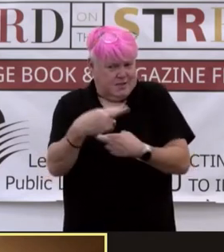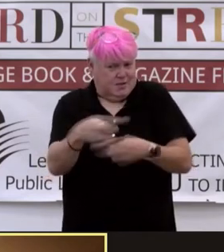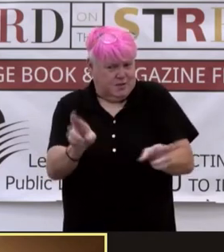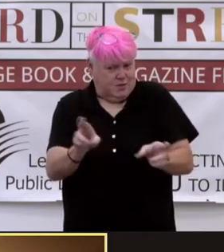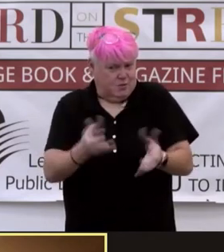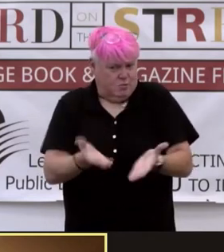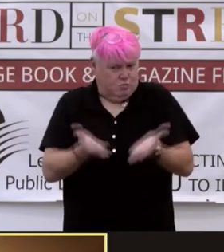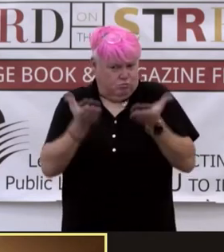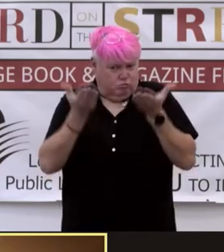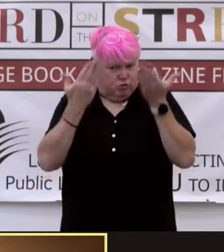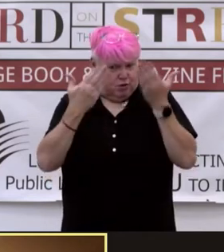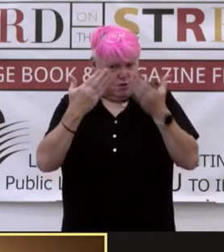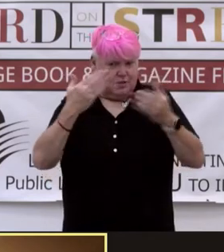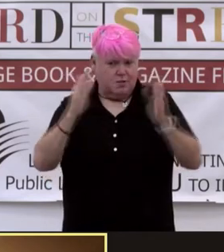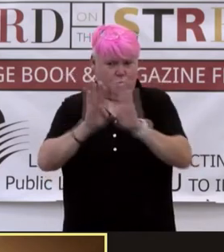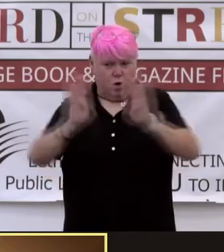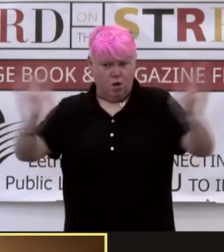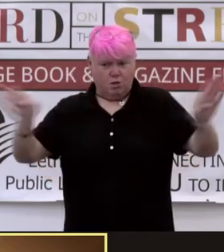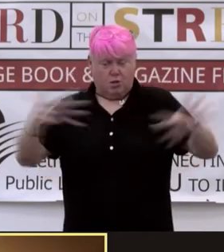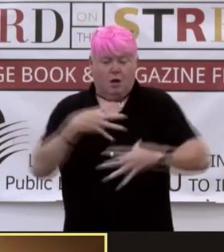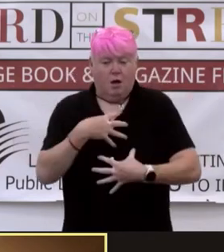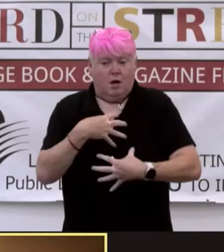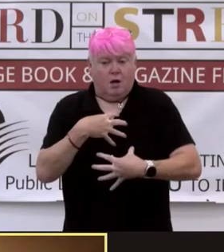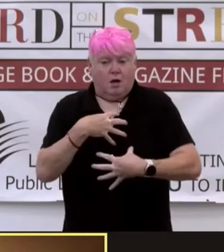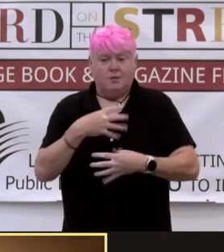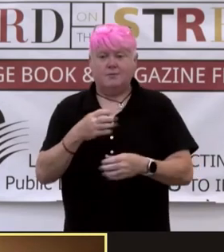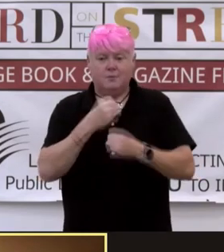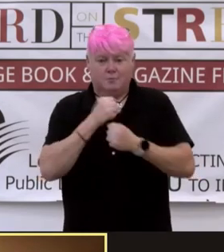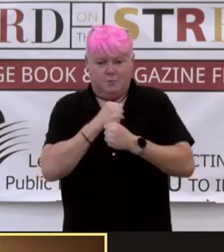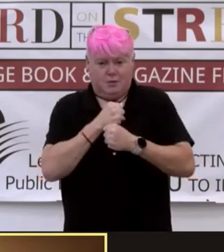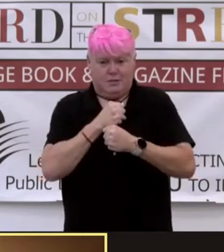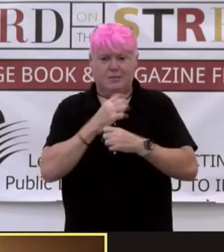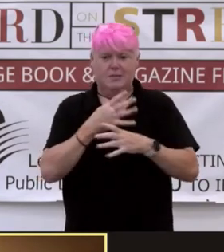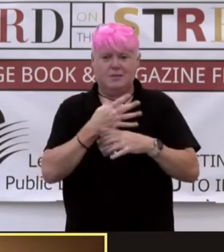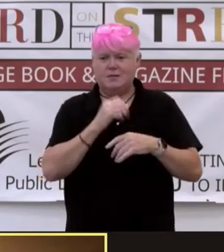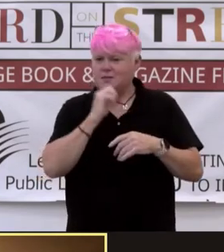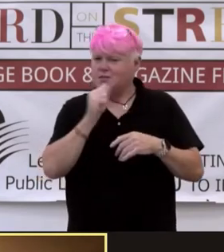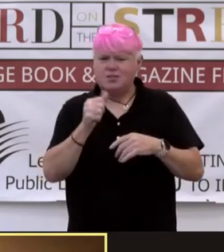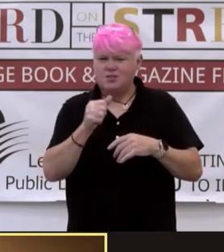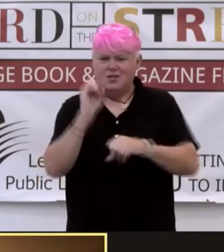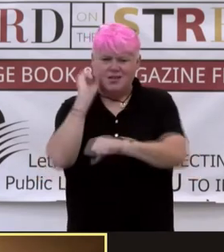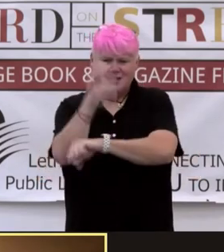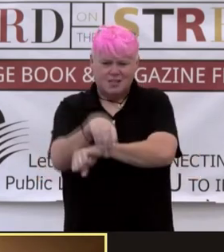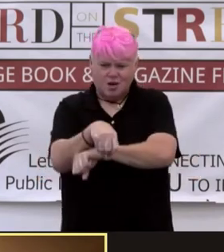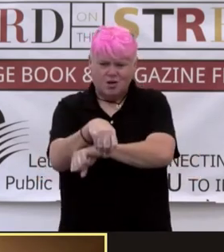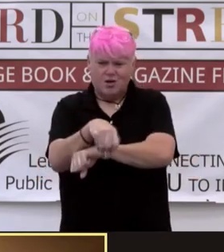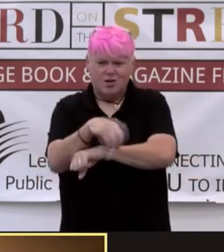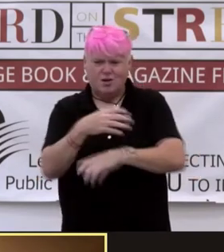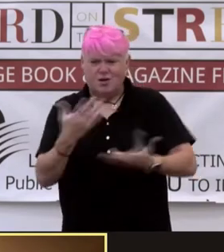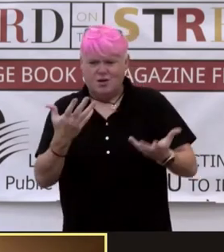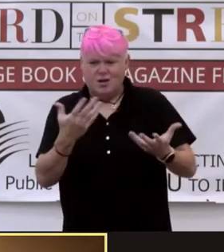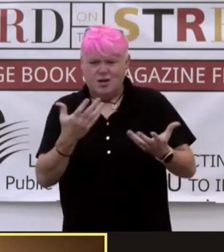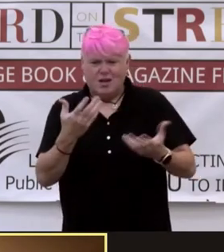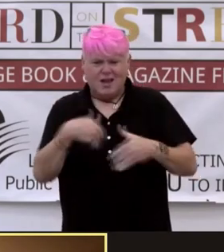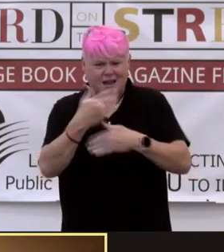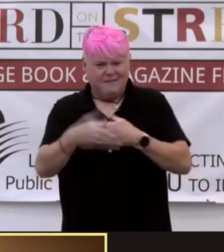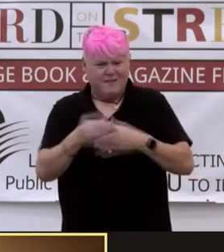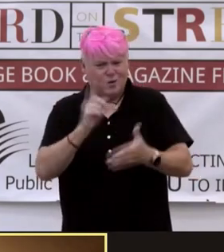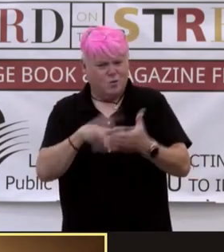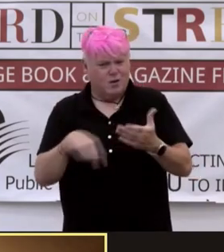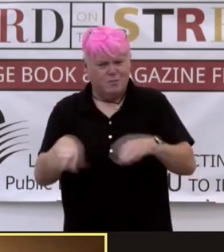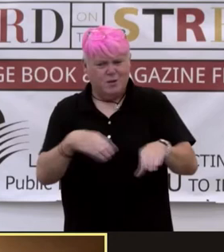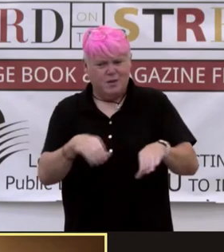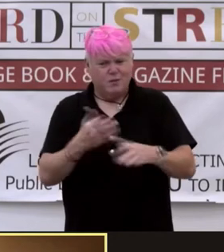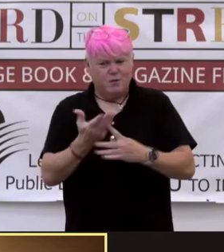very walls are holding their breath. Do you not hate the ifrit? How can you not after being through the attacks, Arav